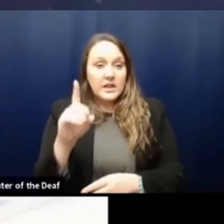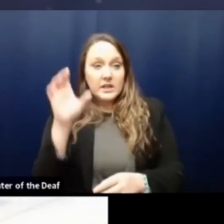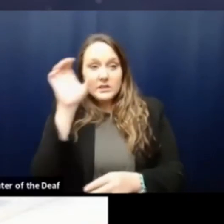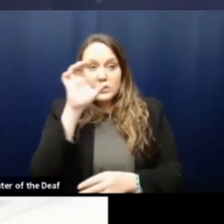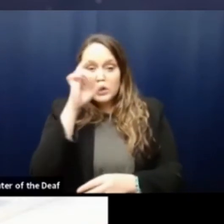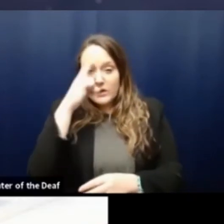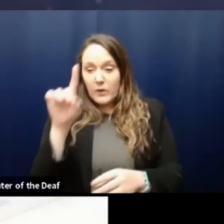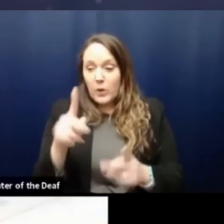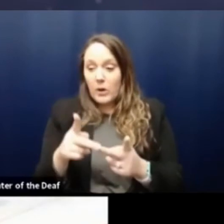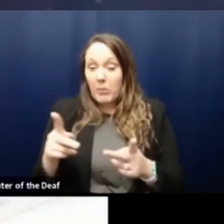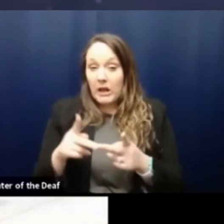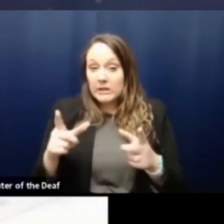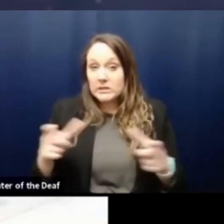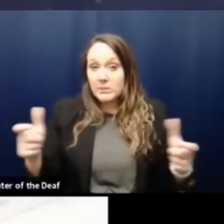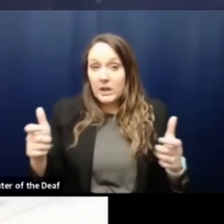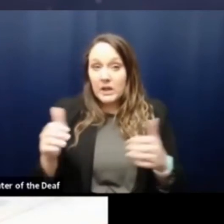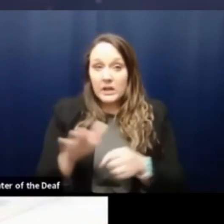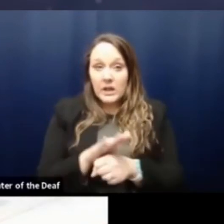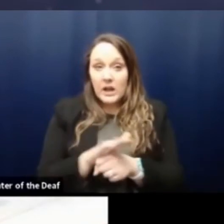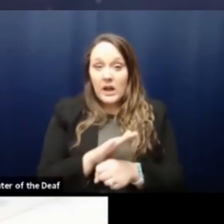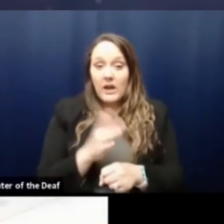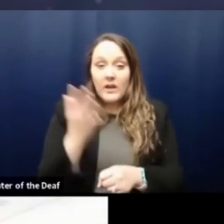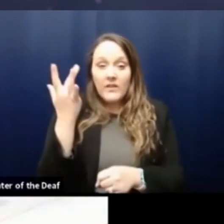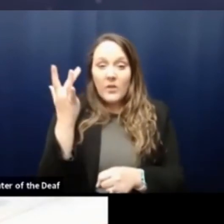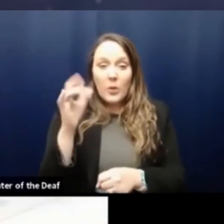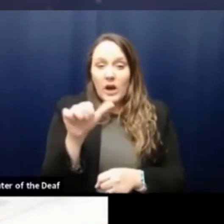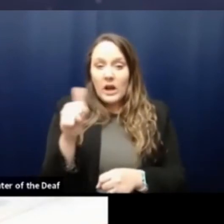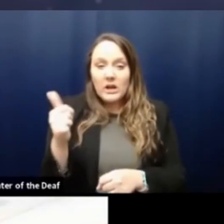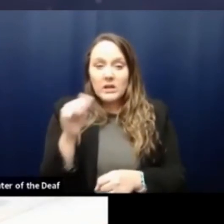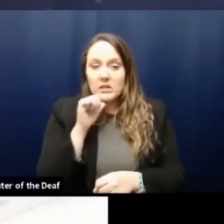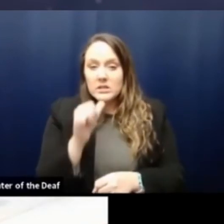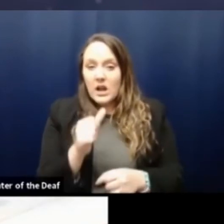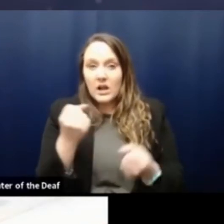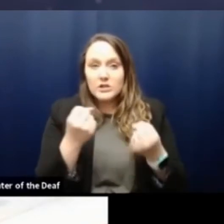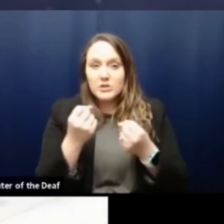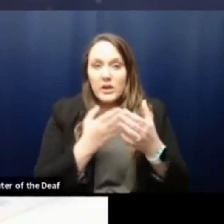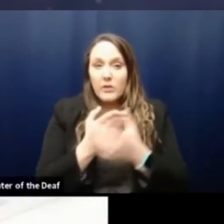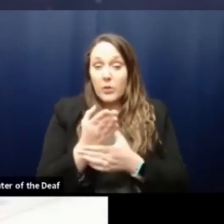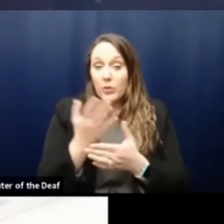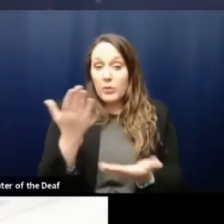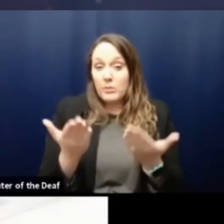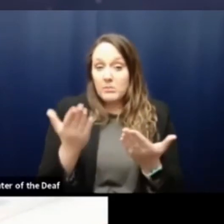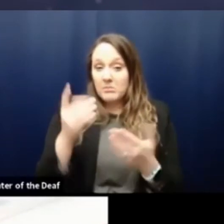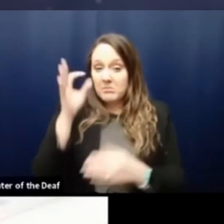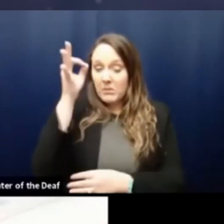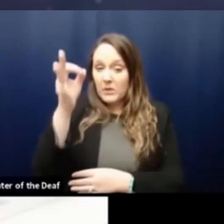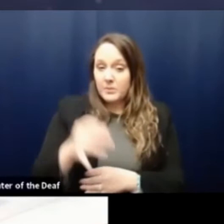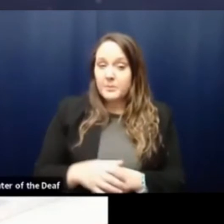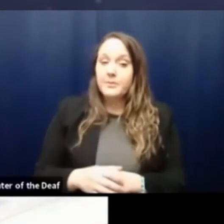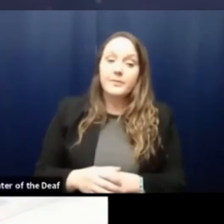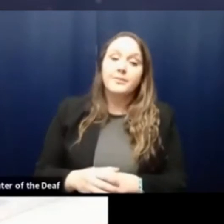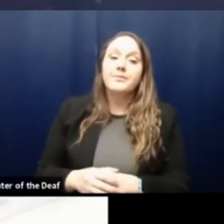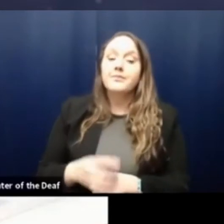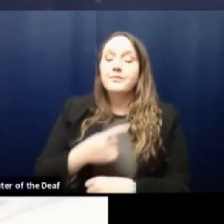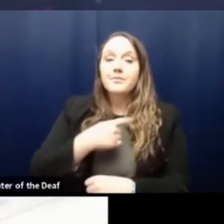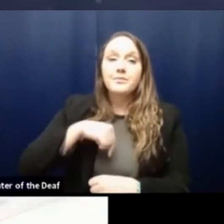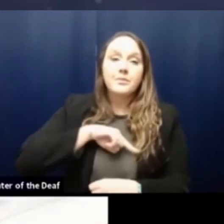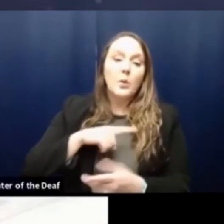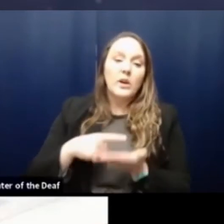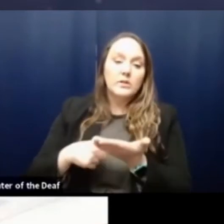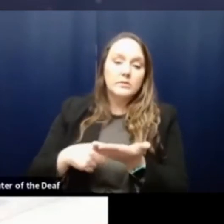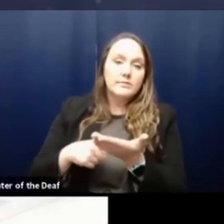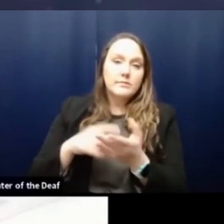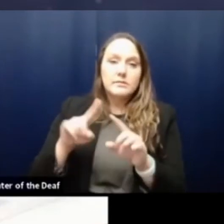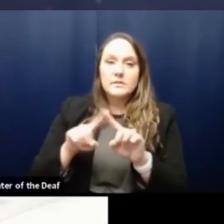challenge. Why else is a drive through not being considered? And is it something we could see in the future? Um, you know, we are discussing